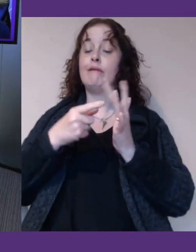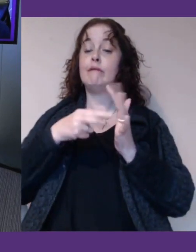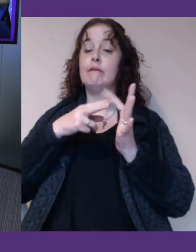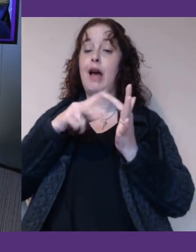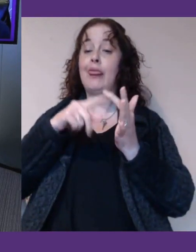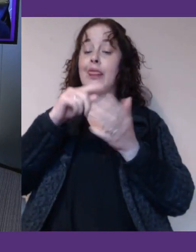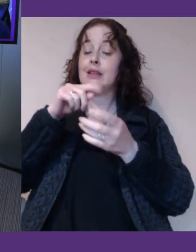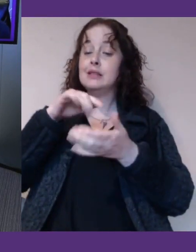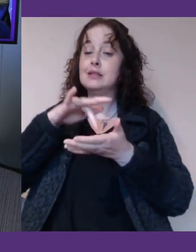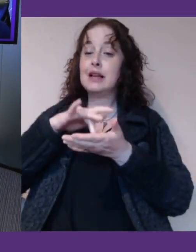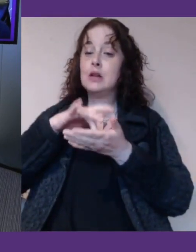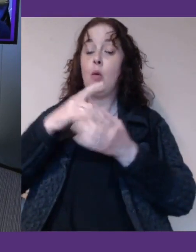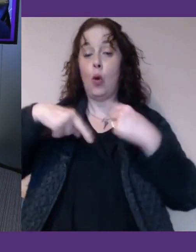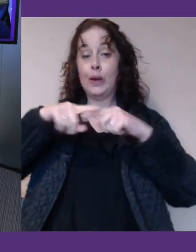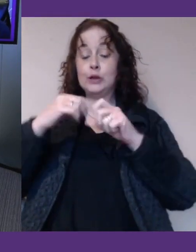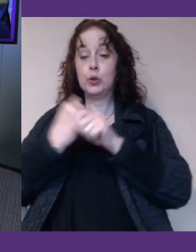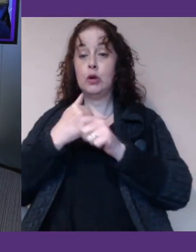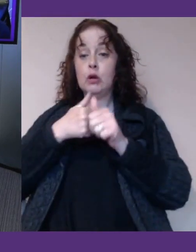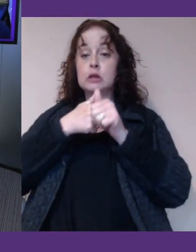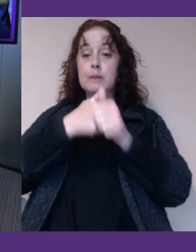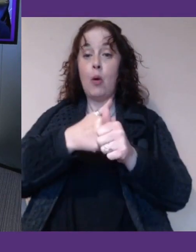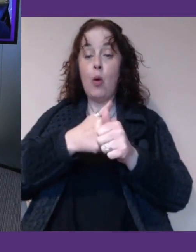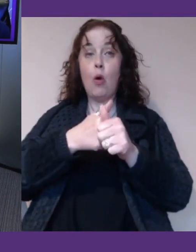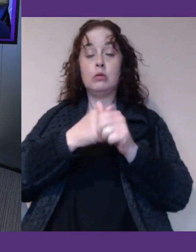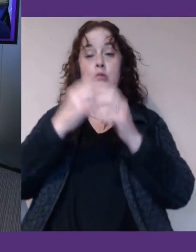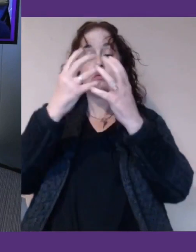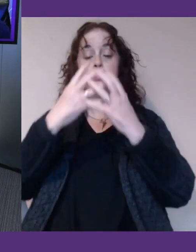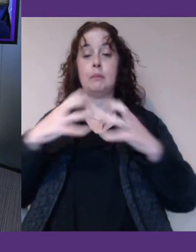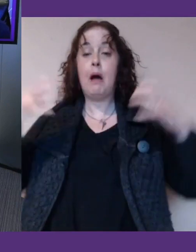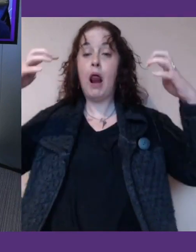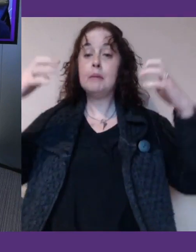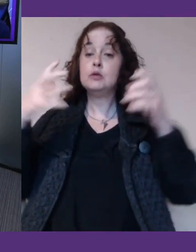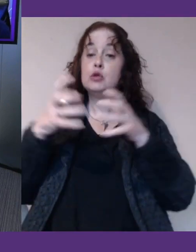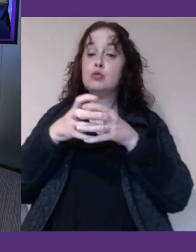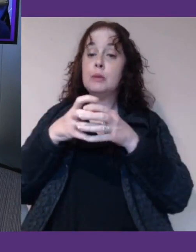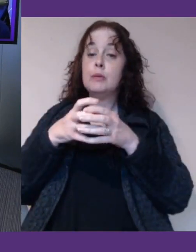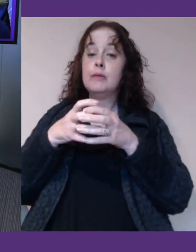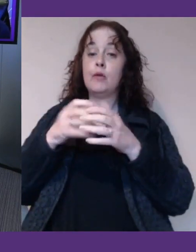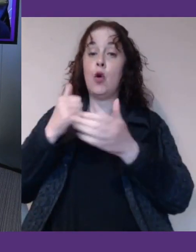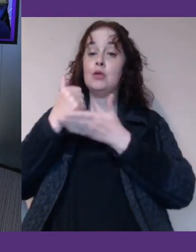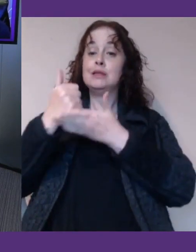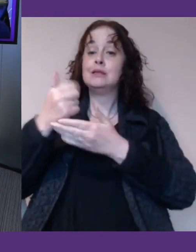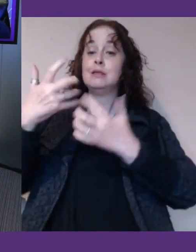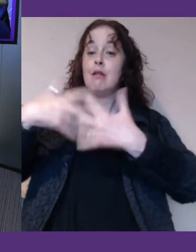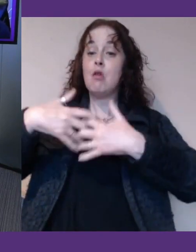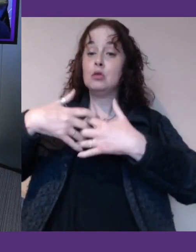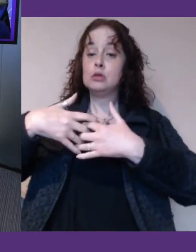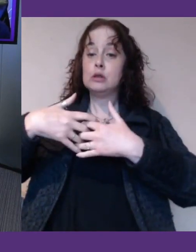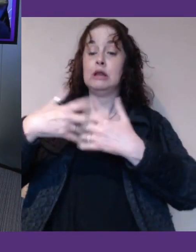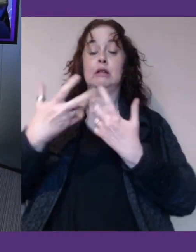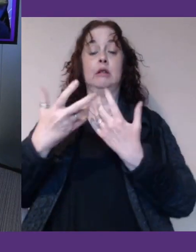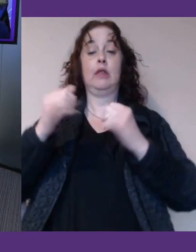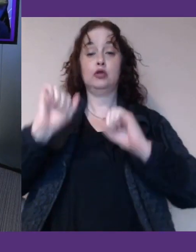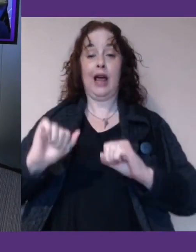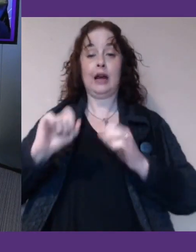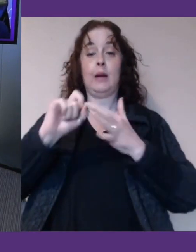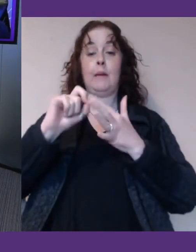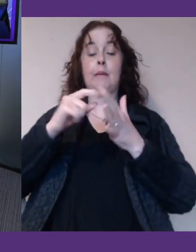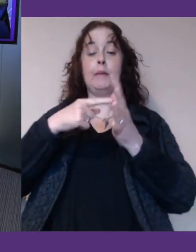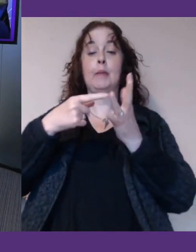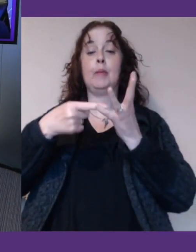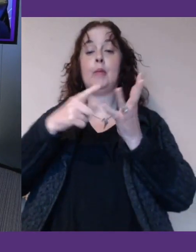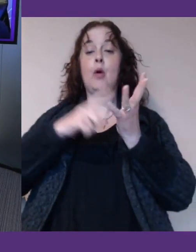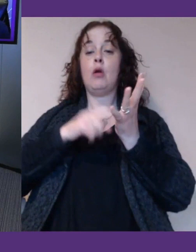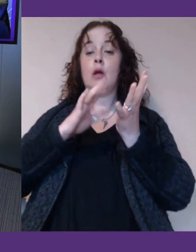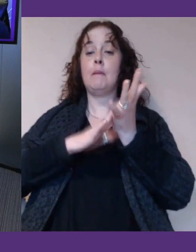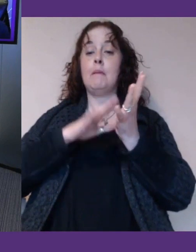support the all-party parliamentary group for assistive technology here in the UK, and the chair of that group, Paul Maynard, introduced the minister. So there was a nice kind of